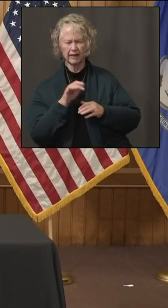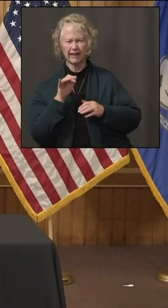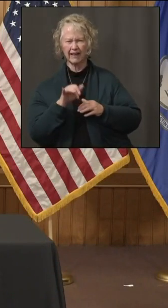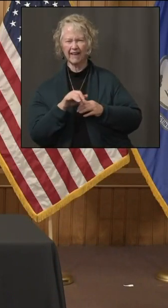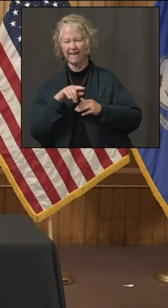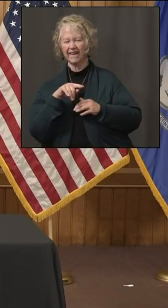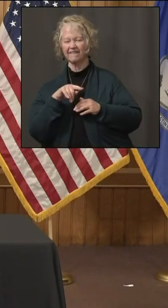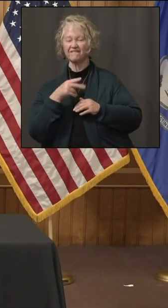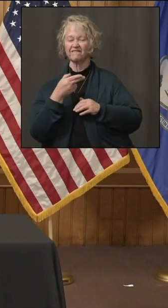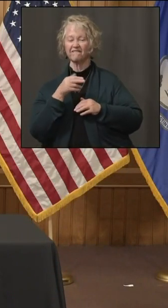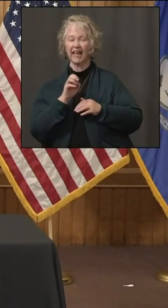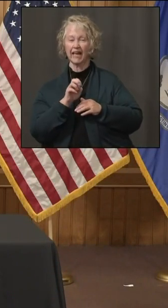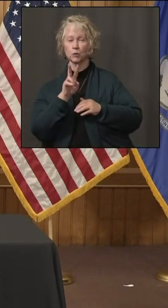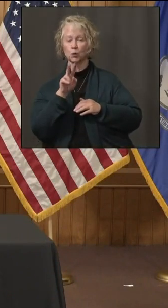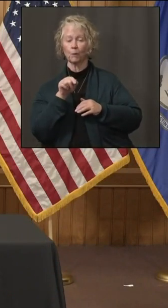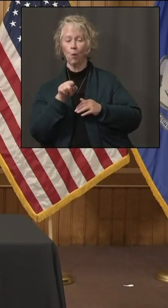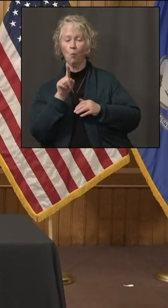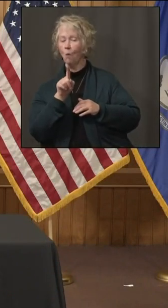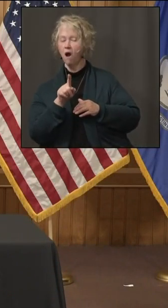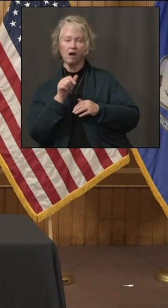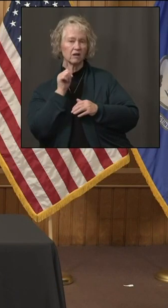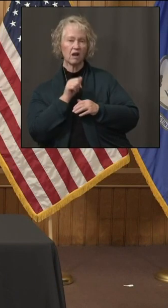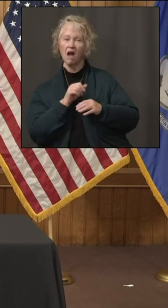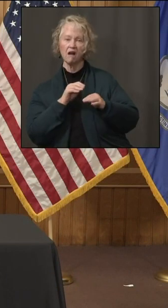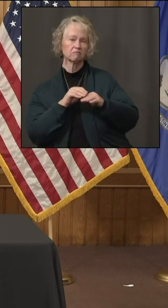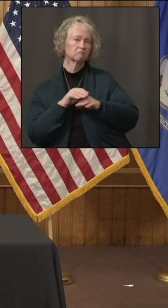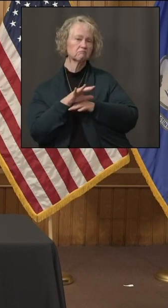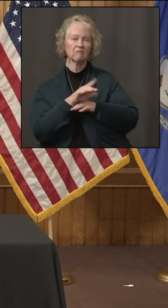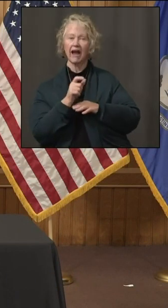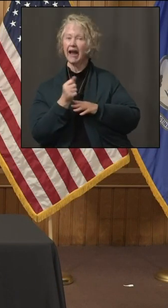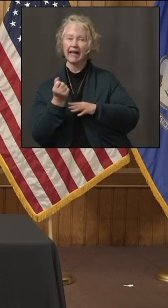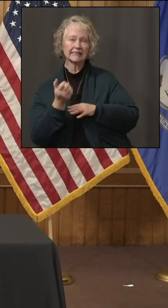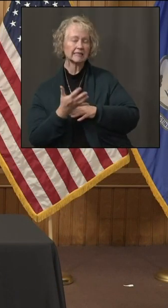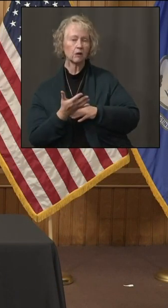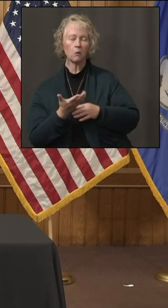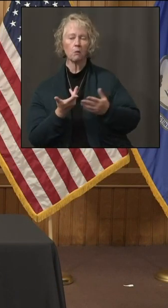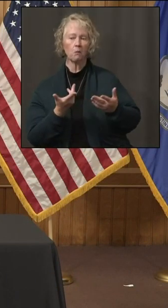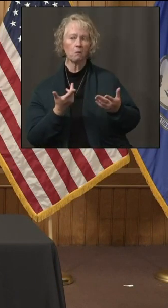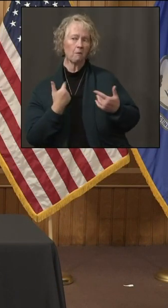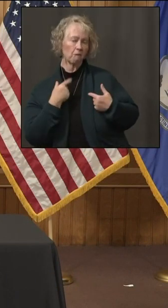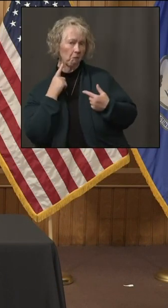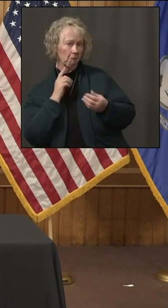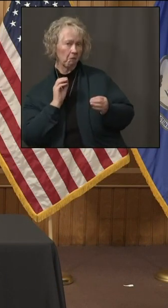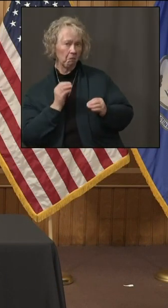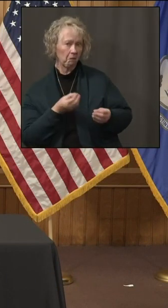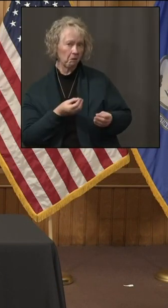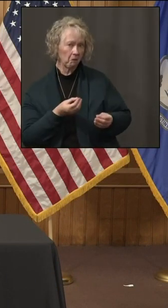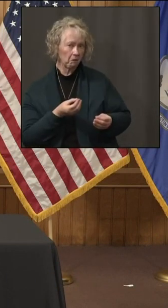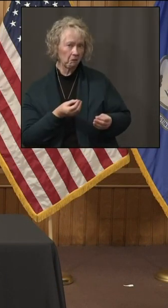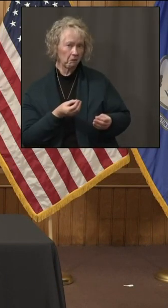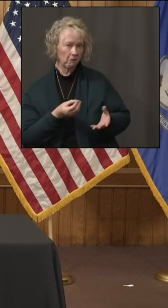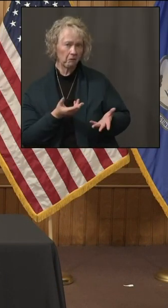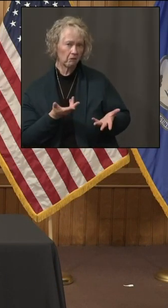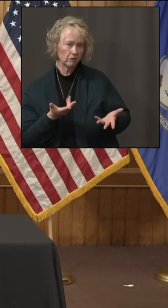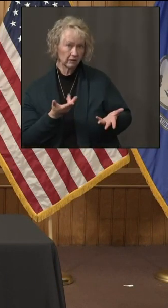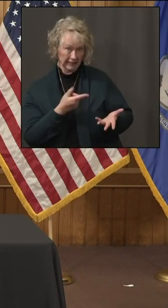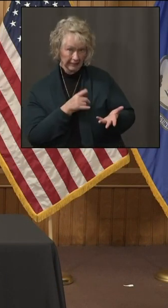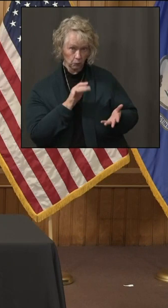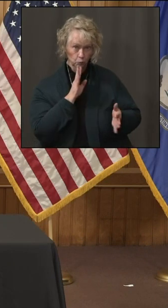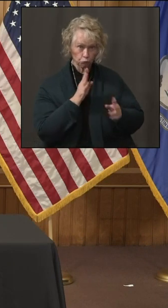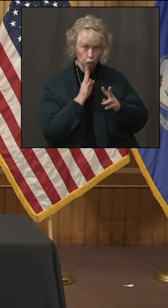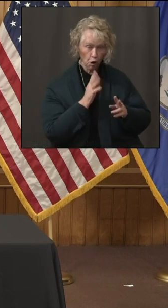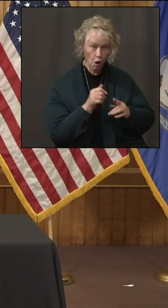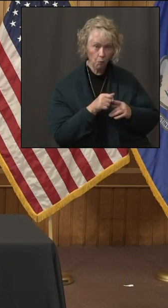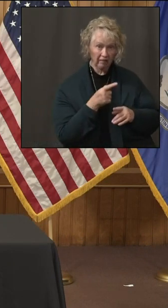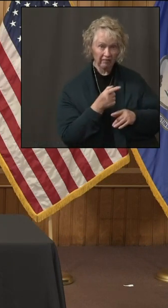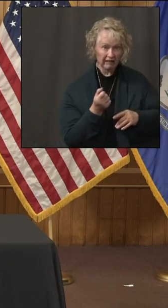really affect the tribal casinos. And we haven't heard of any changes on our end that's going to be happening. What conversations have you